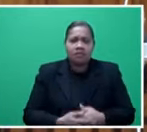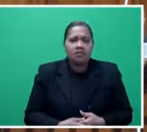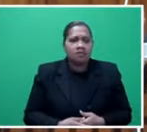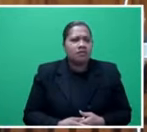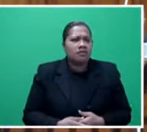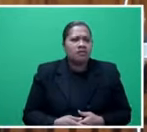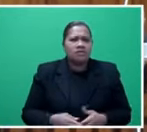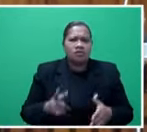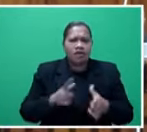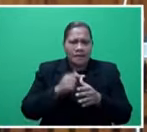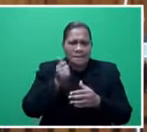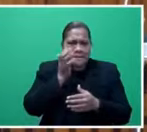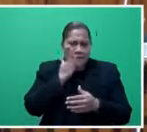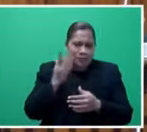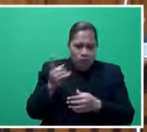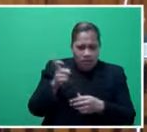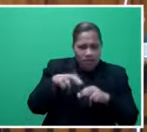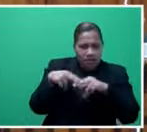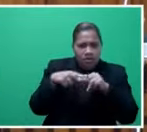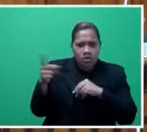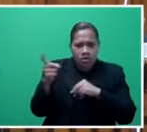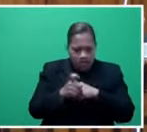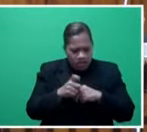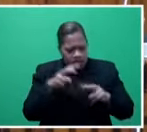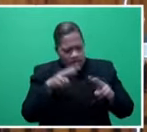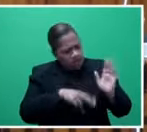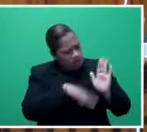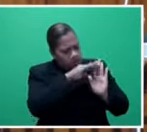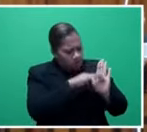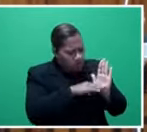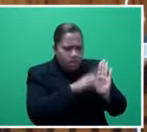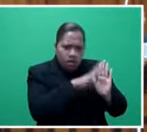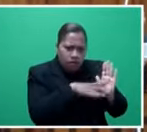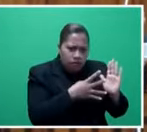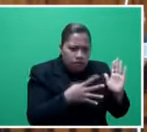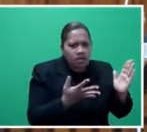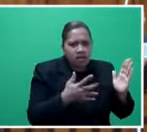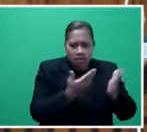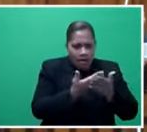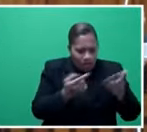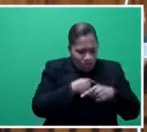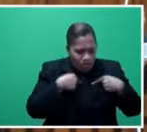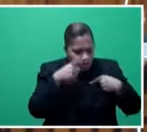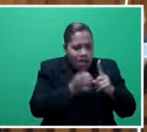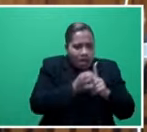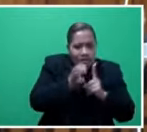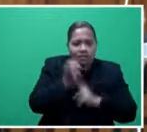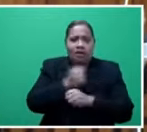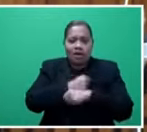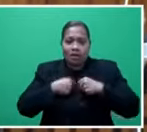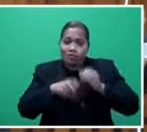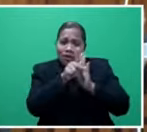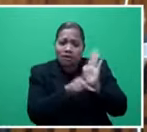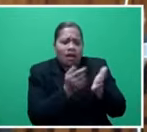Look at our policies. They visited Fiji and look at how we can actually improve our particular, you know, policies and how we can improve